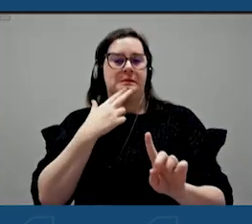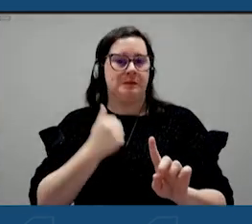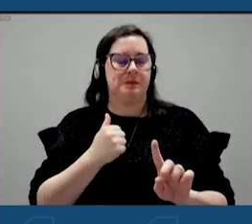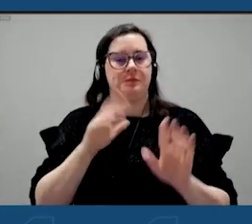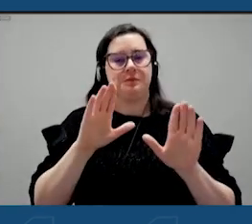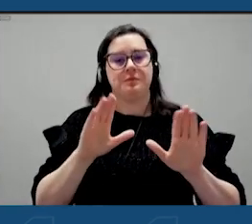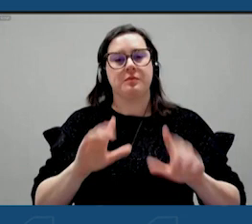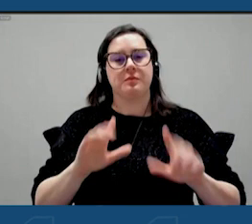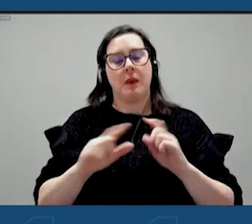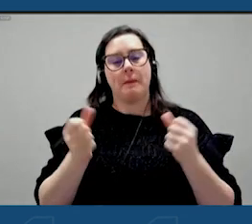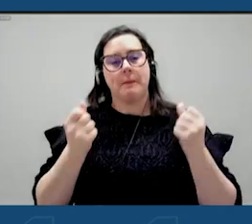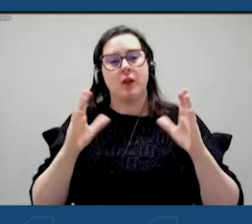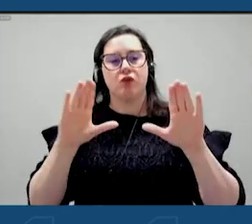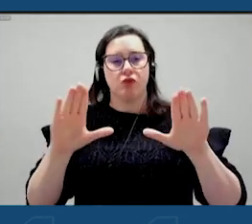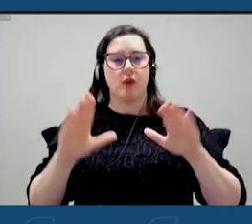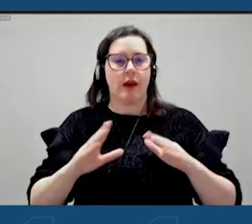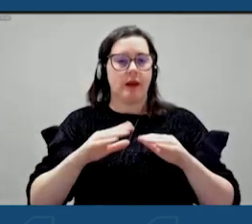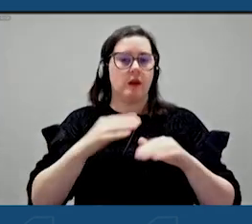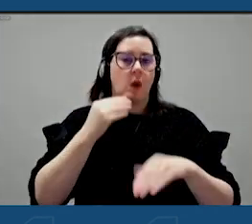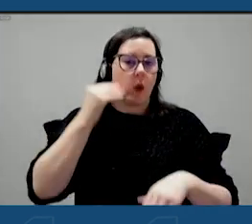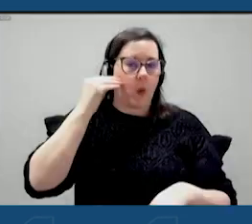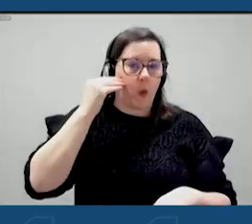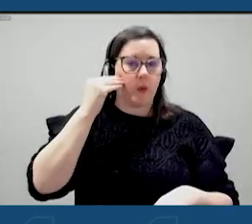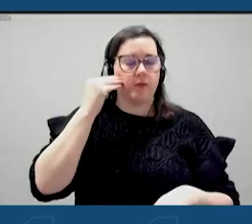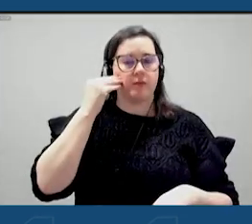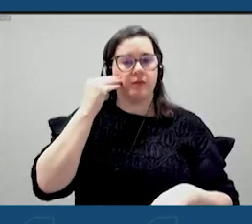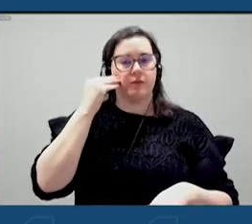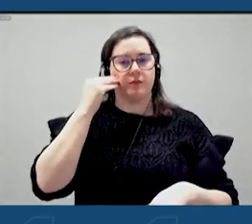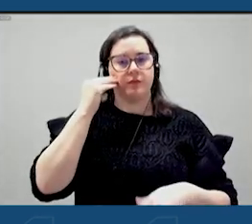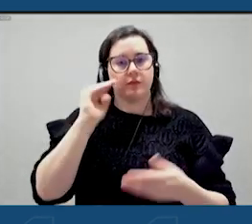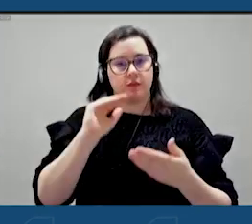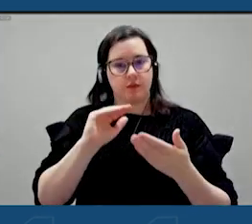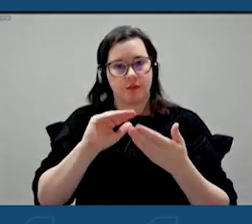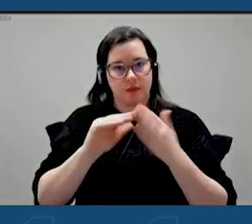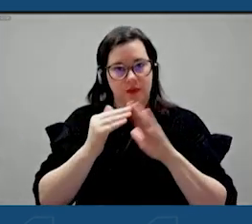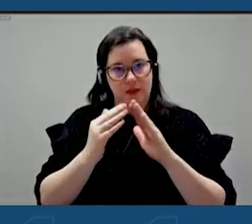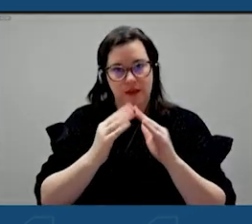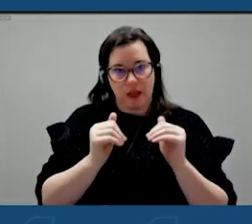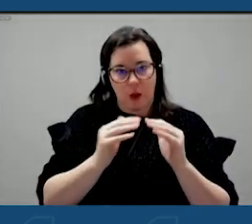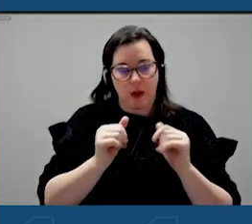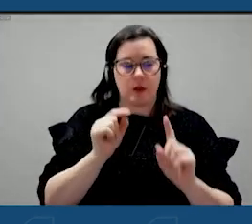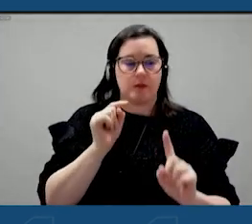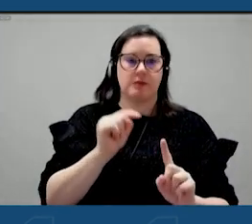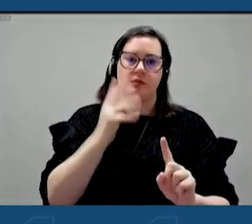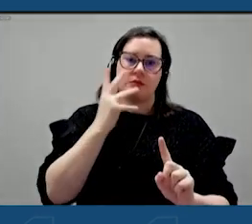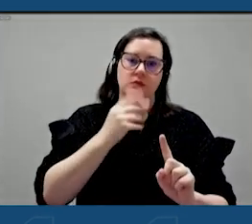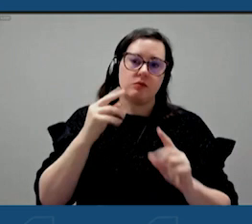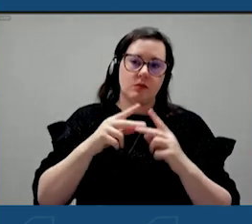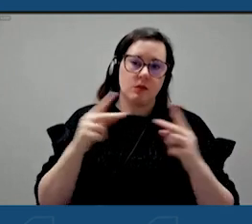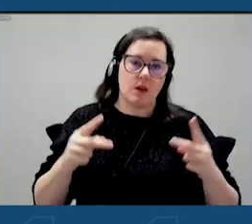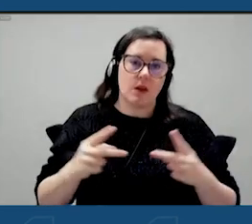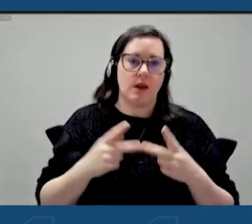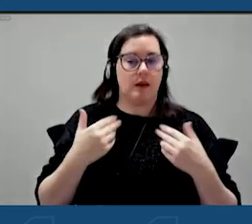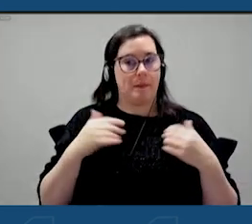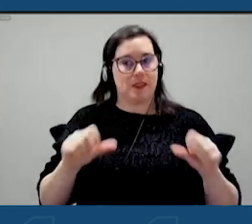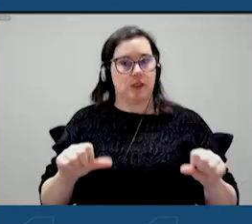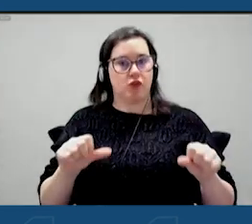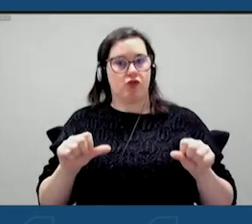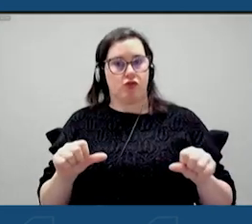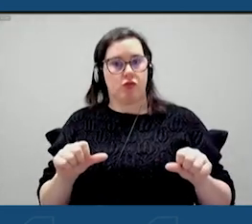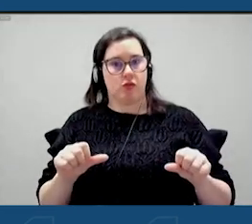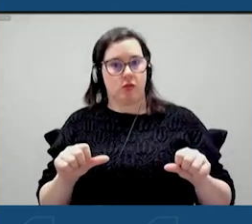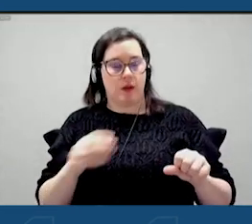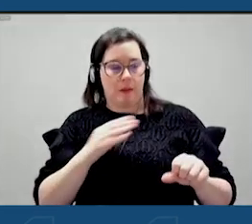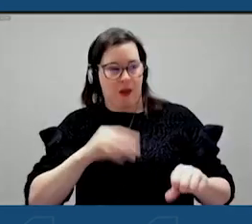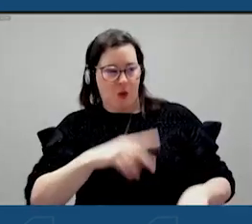homes and, and village, the down, or the city is downtown. And it's it's, it's, it's a beautiful place. It has such potential. It really does, Mayor. And I know